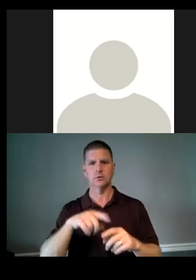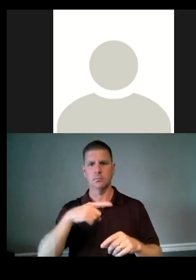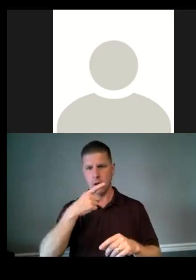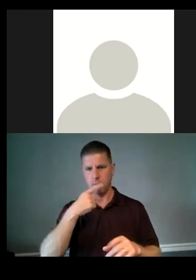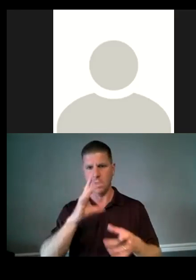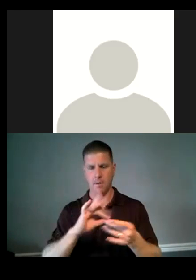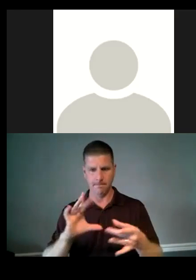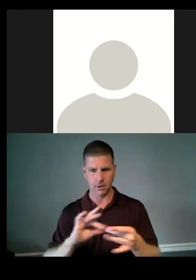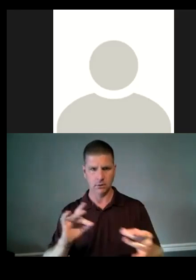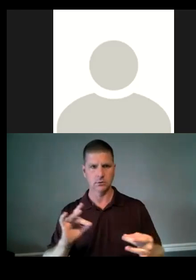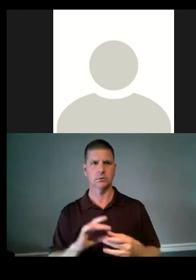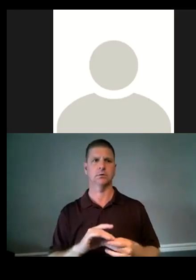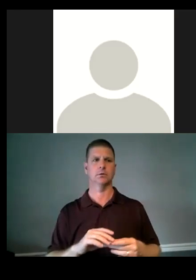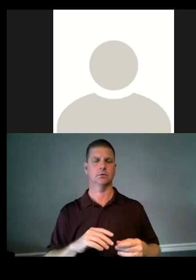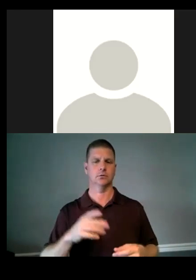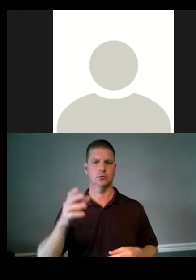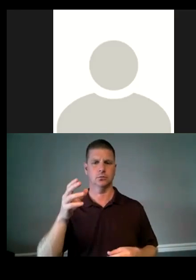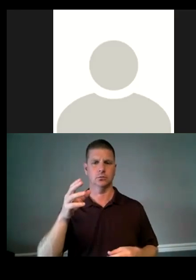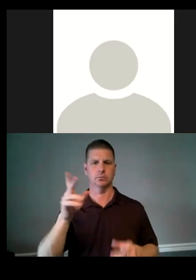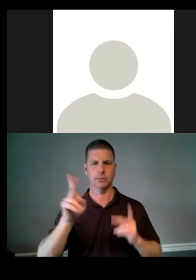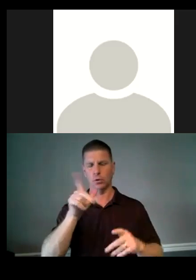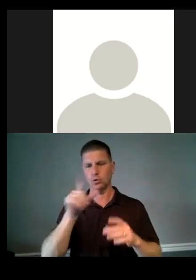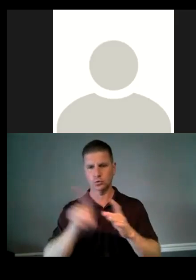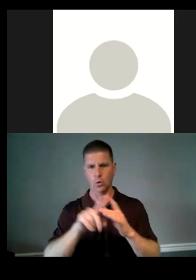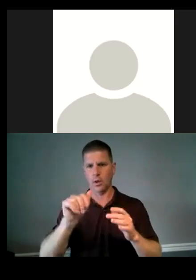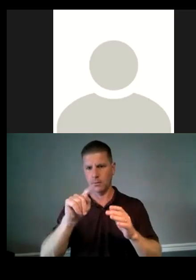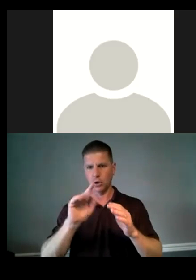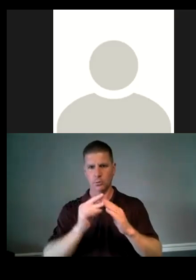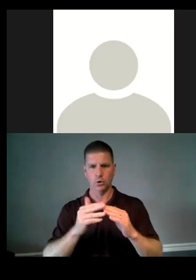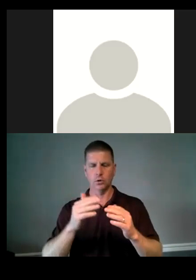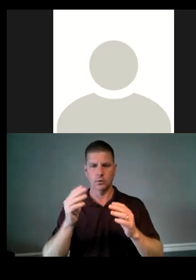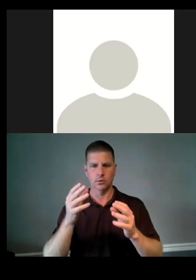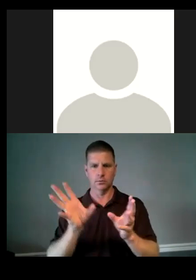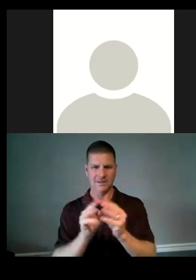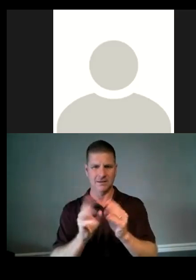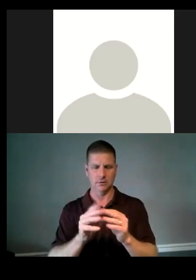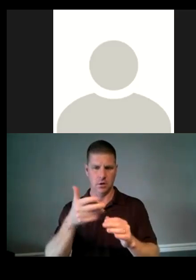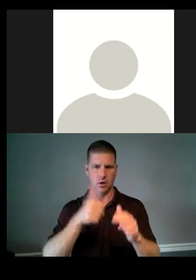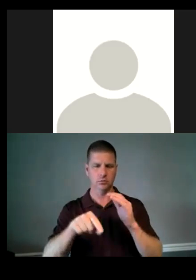to, um, you know, to folks who showed up at the community meetings to provide input under this plan.